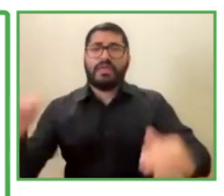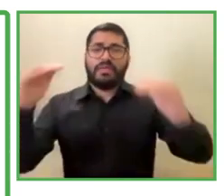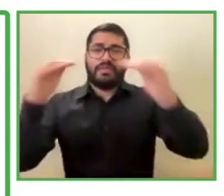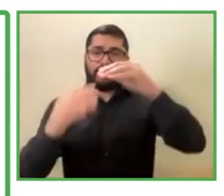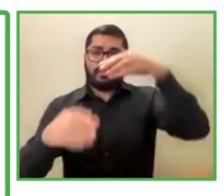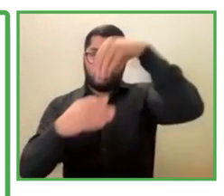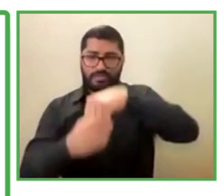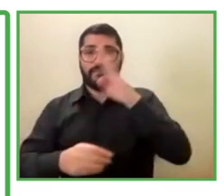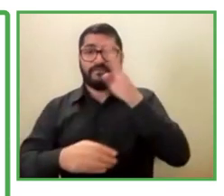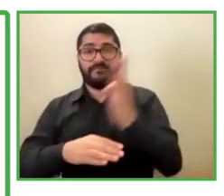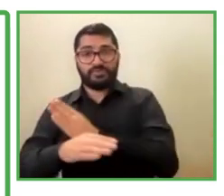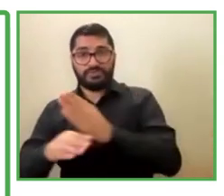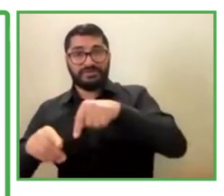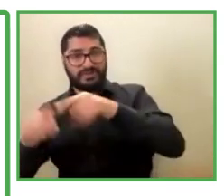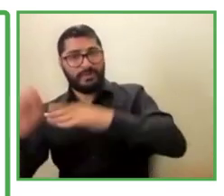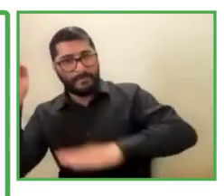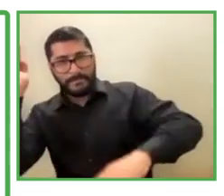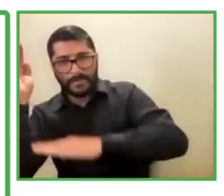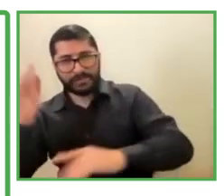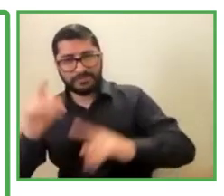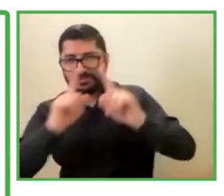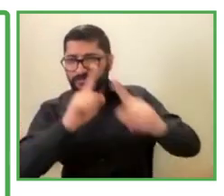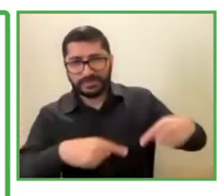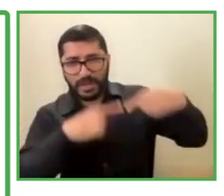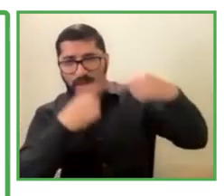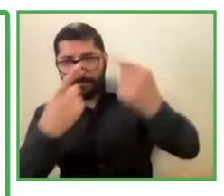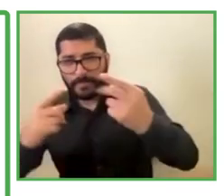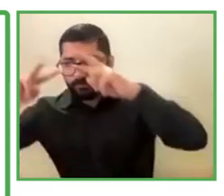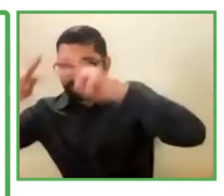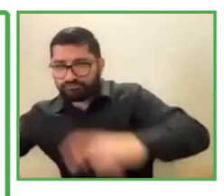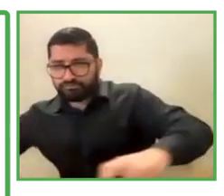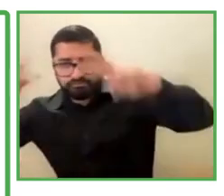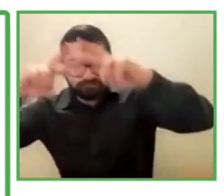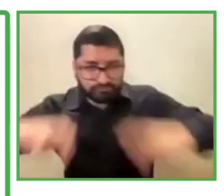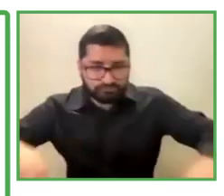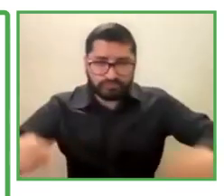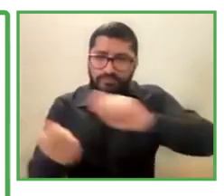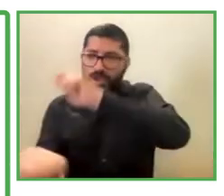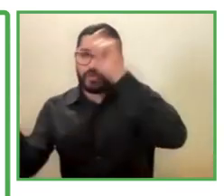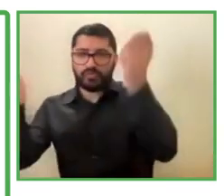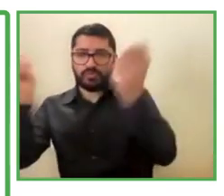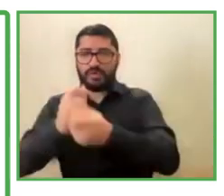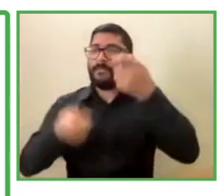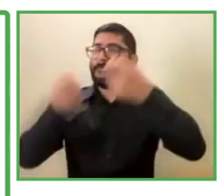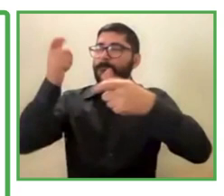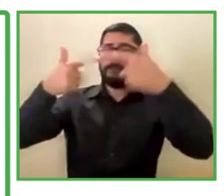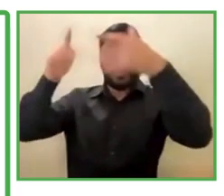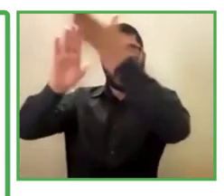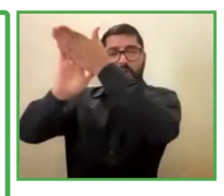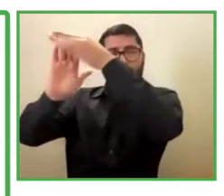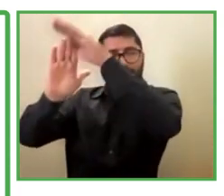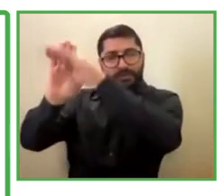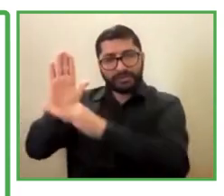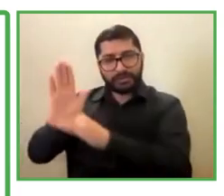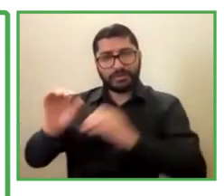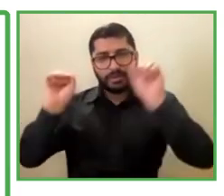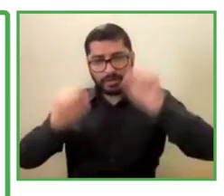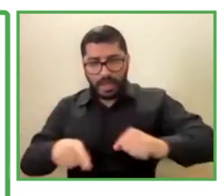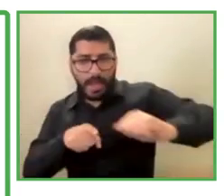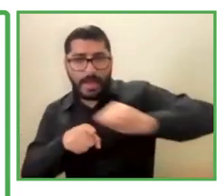Based on this, we are always analyzing, adjusting our policies, protocols and our practices because we.